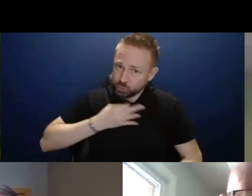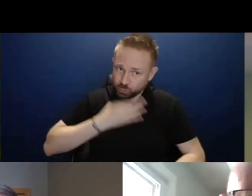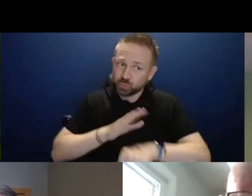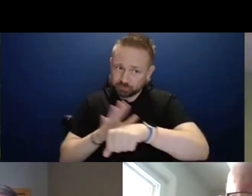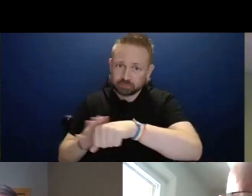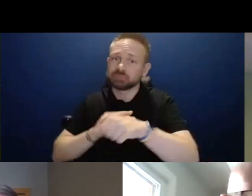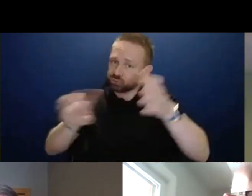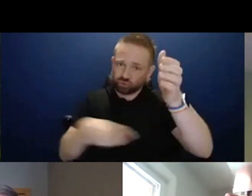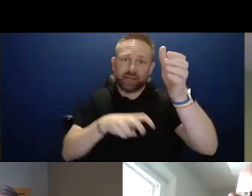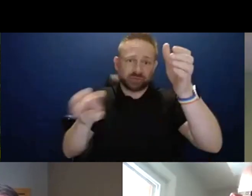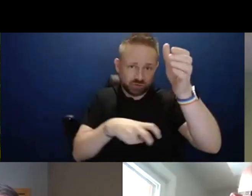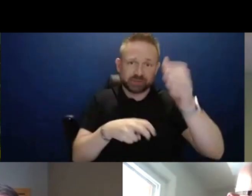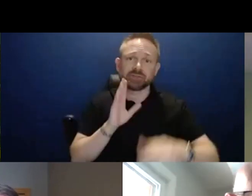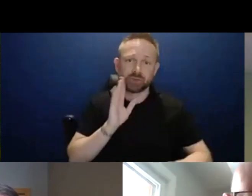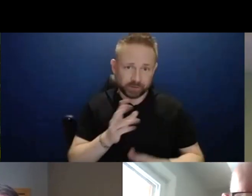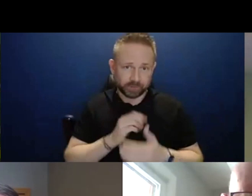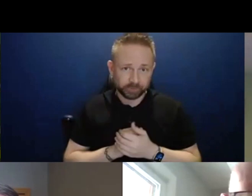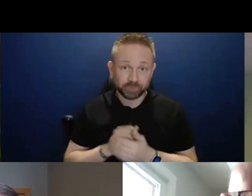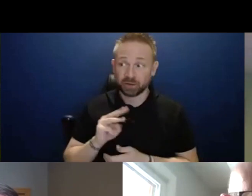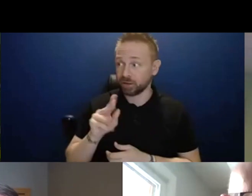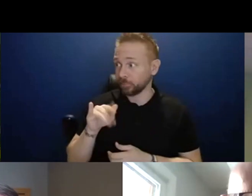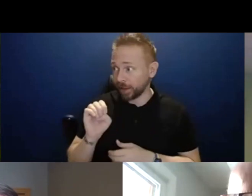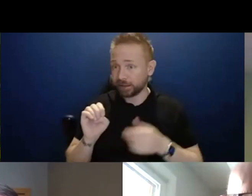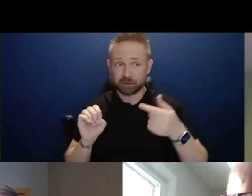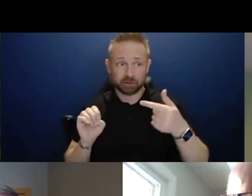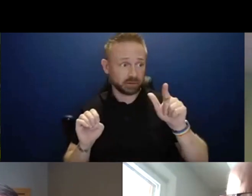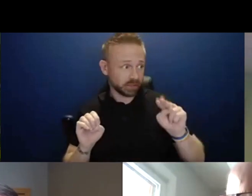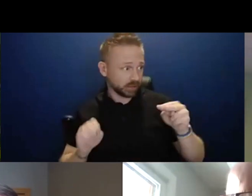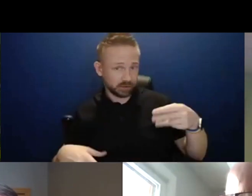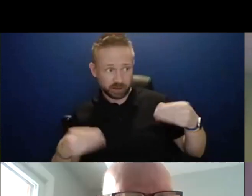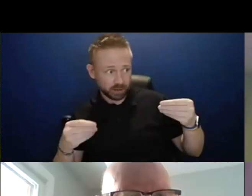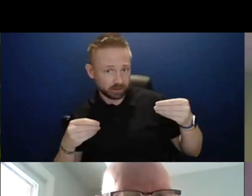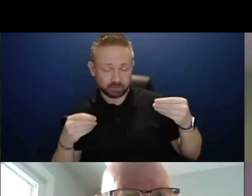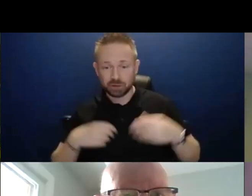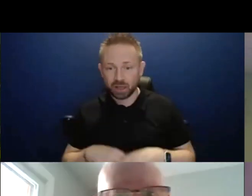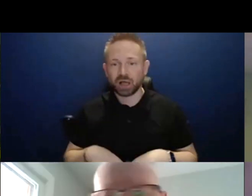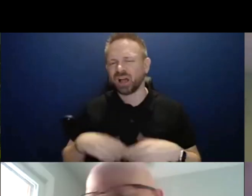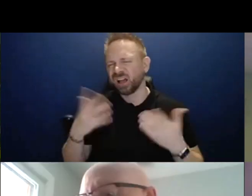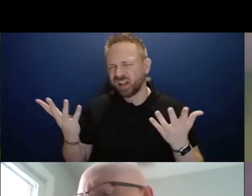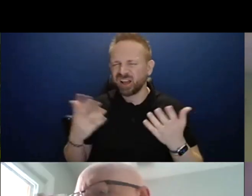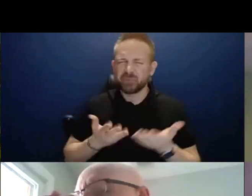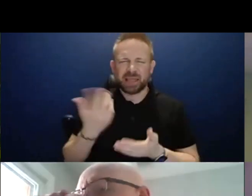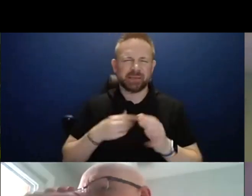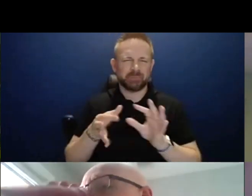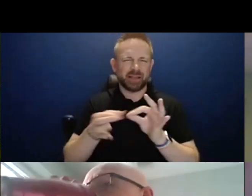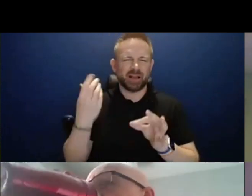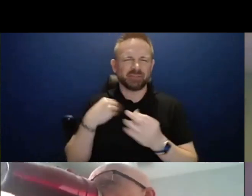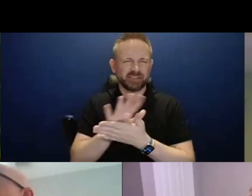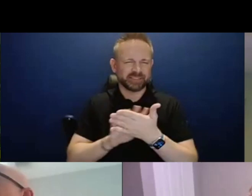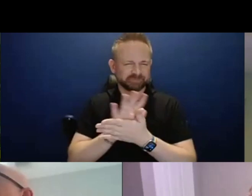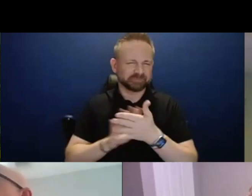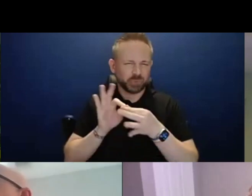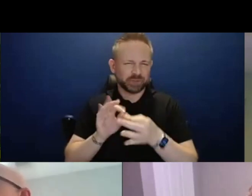Uh, Mike Glenn. Yeah. I may have muddled things a bit, Dan, in my, in my comments about applications.